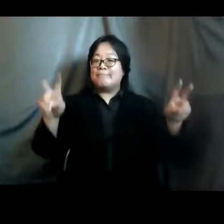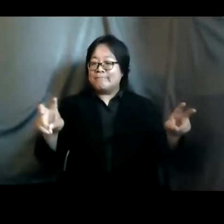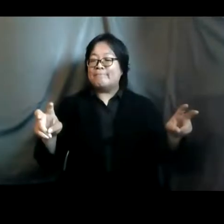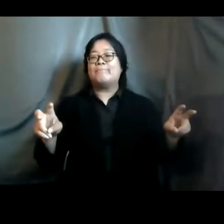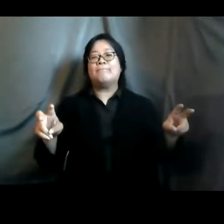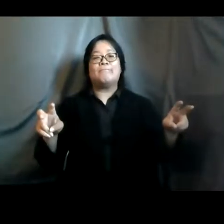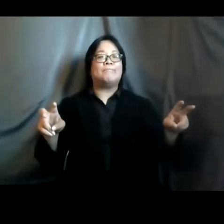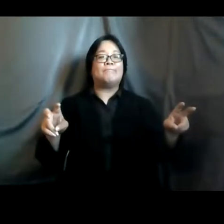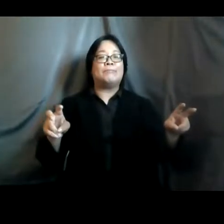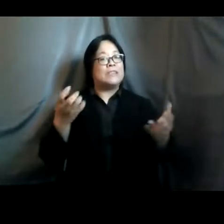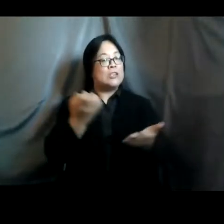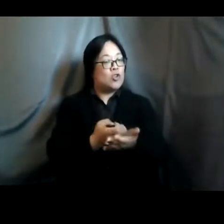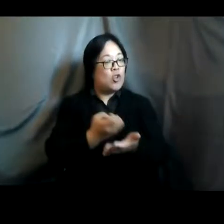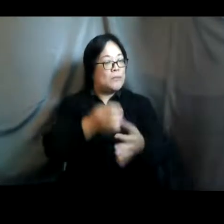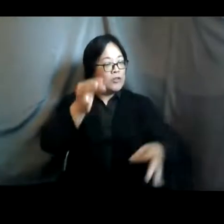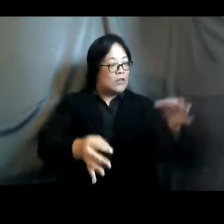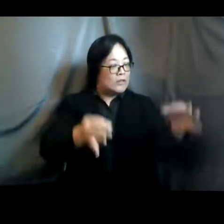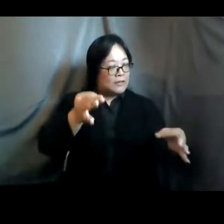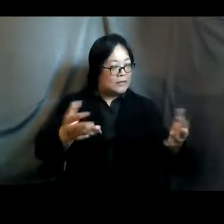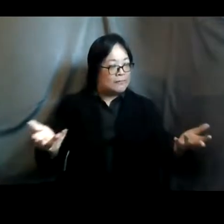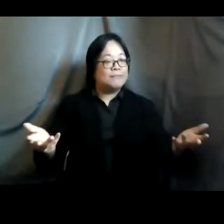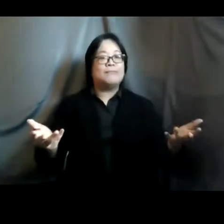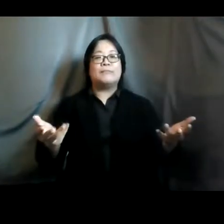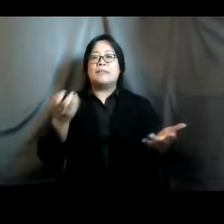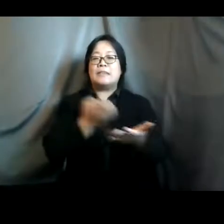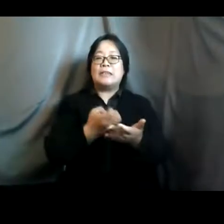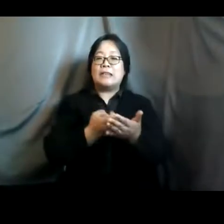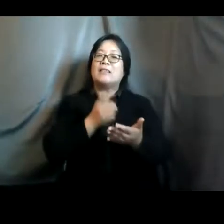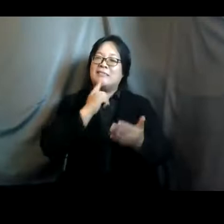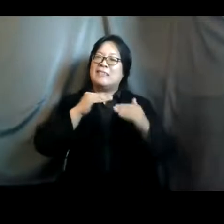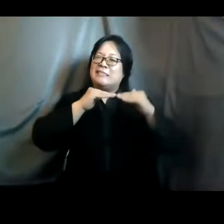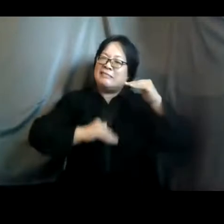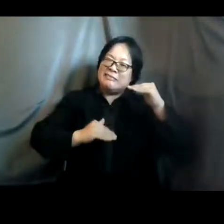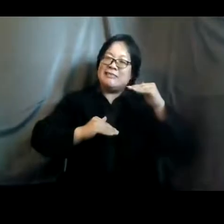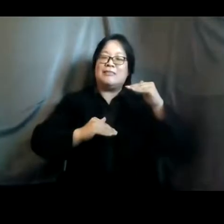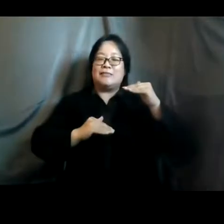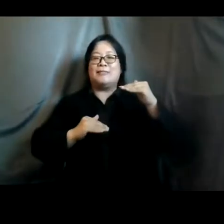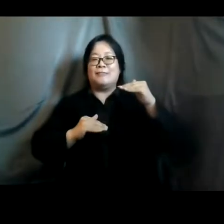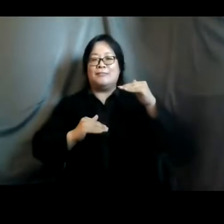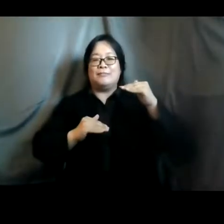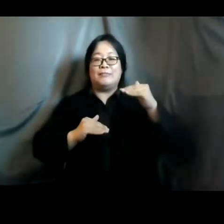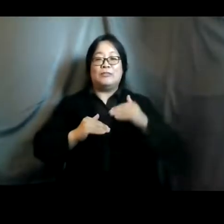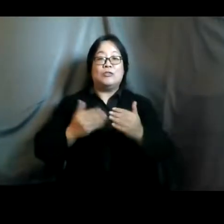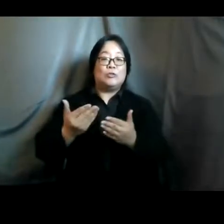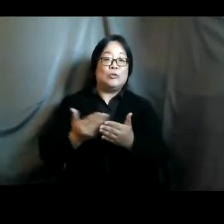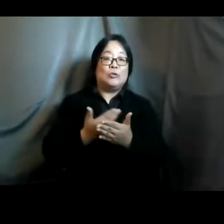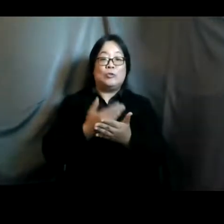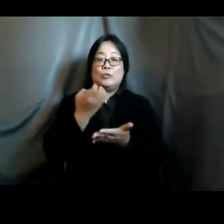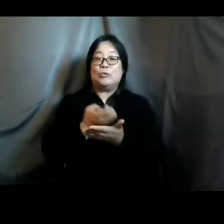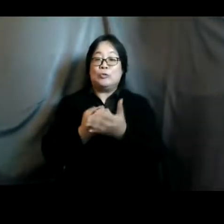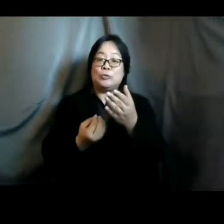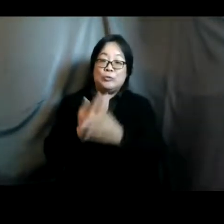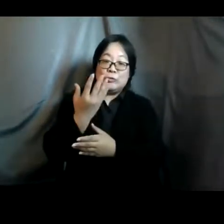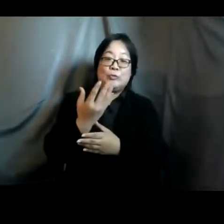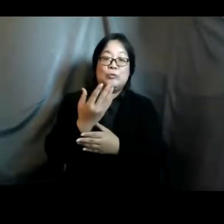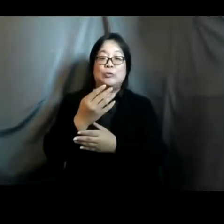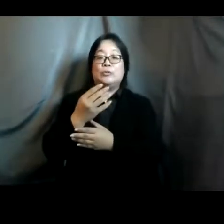economic justice uh or rather economic injustice wrought uh by the neoliberal economic framework which has been